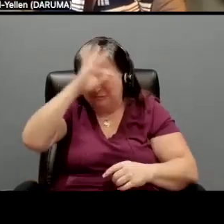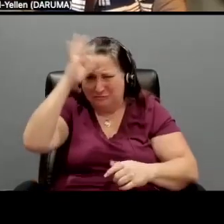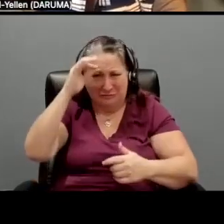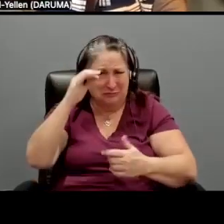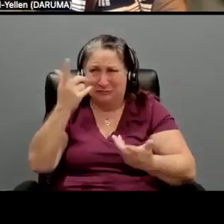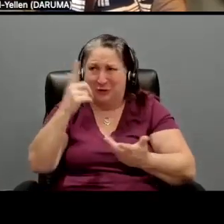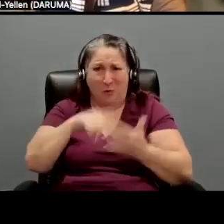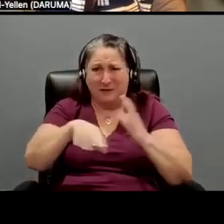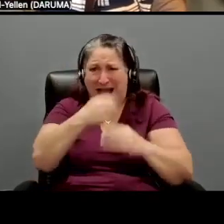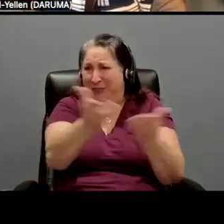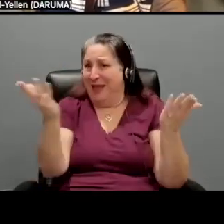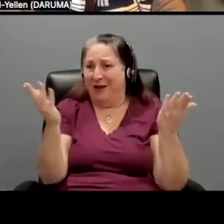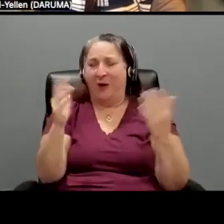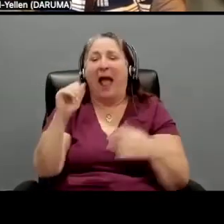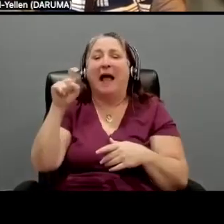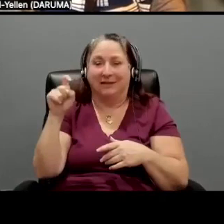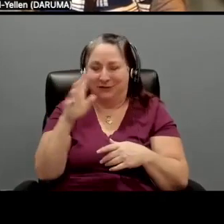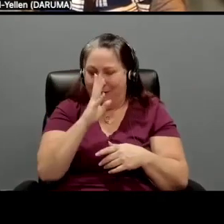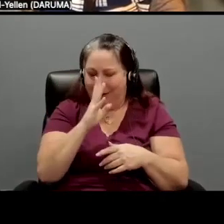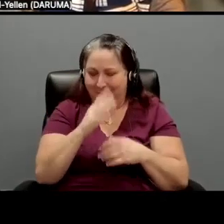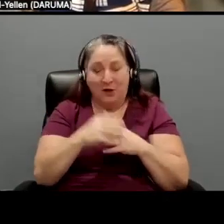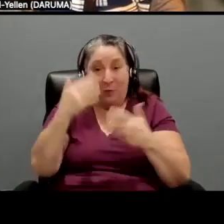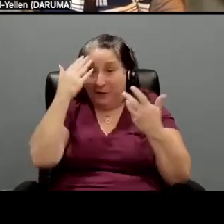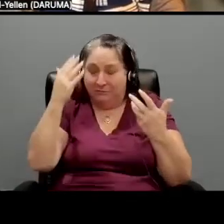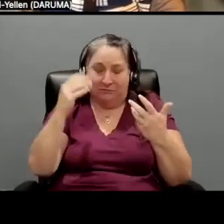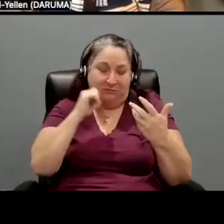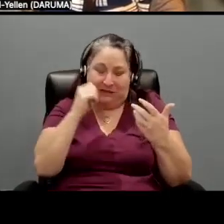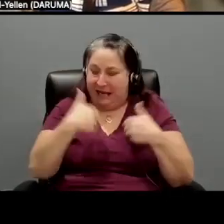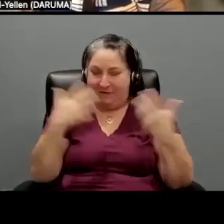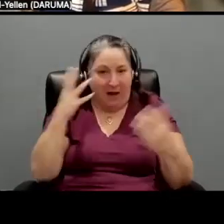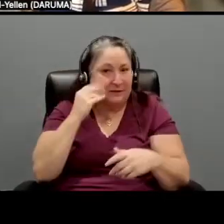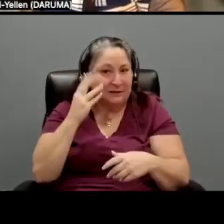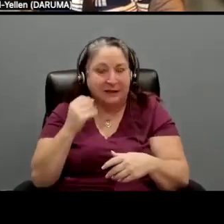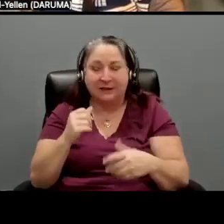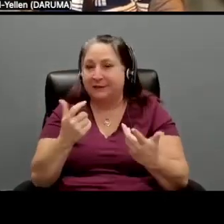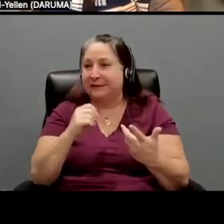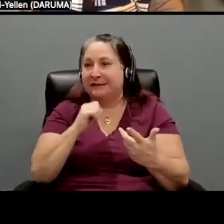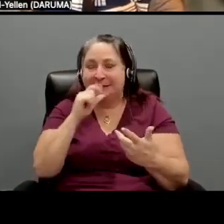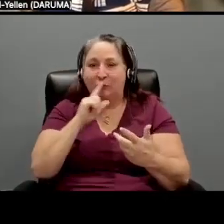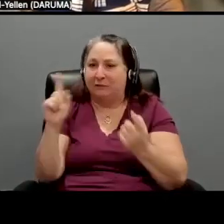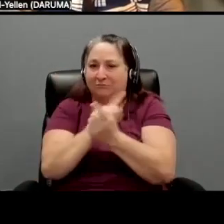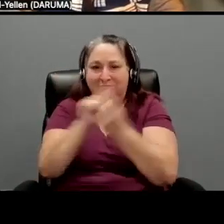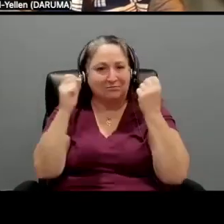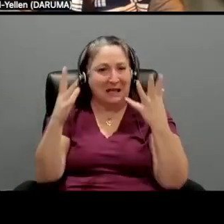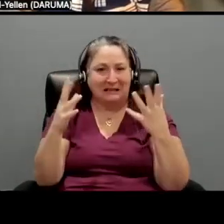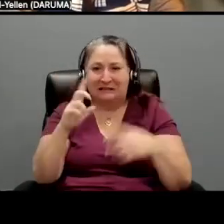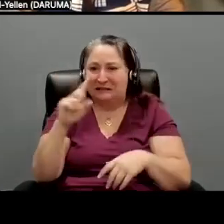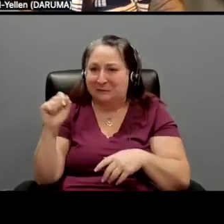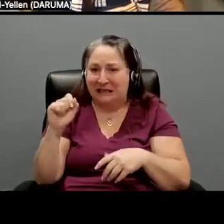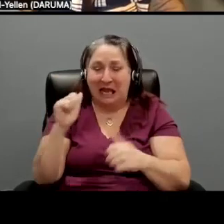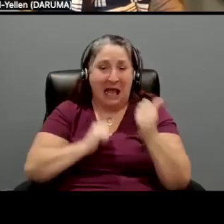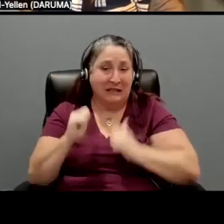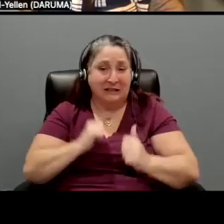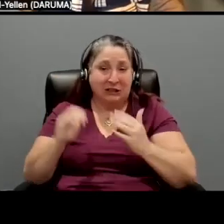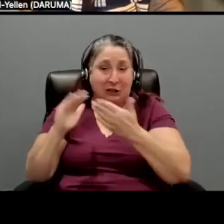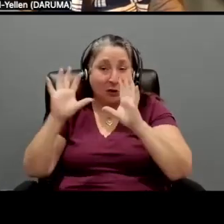We, you know, didn't have a lot of experience with or exposure to the disability acting, disability filmmaking communities. And we just went the